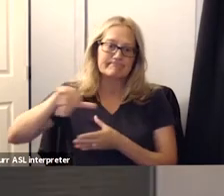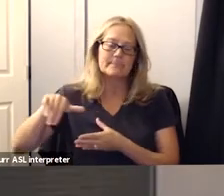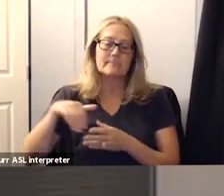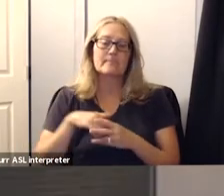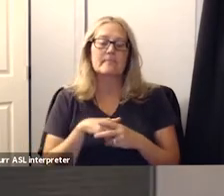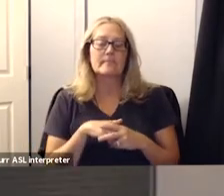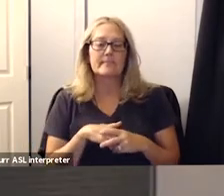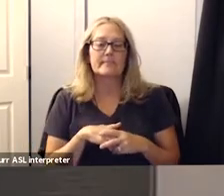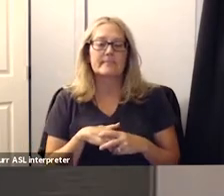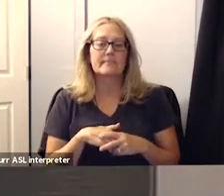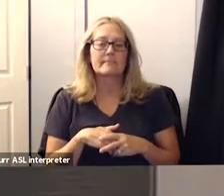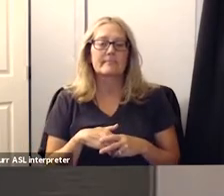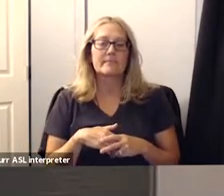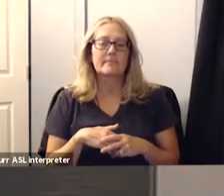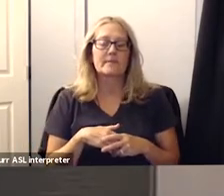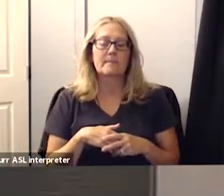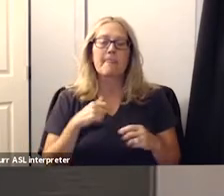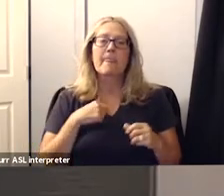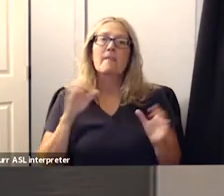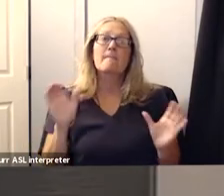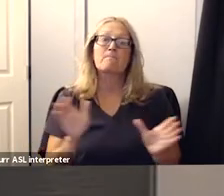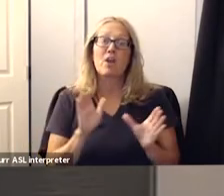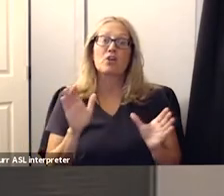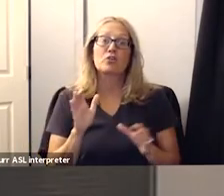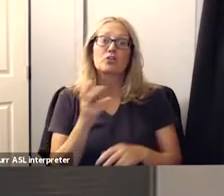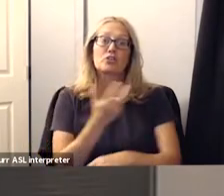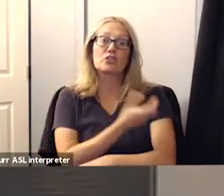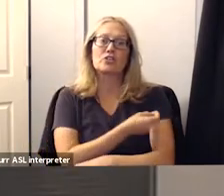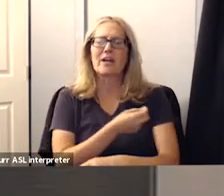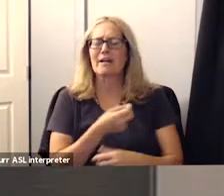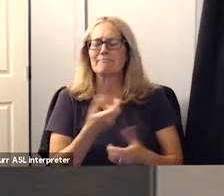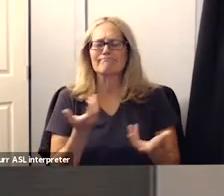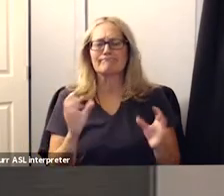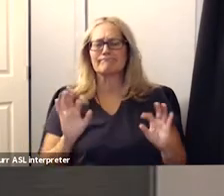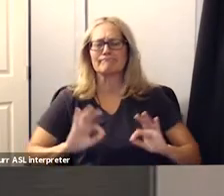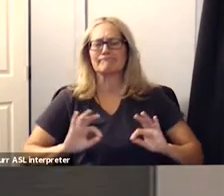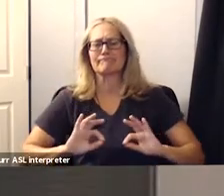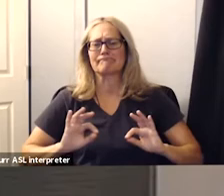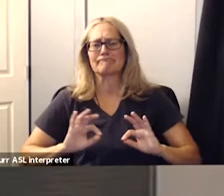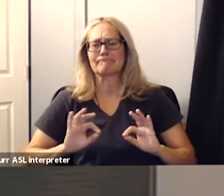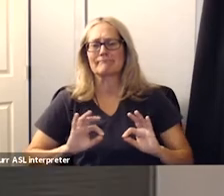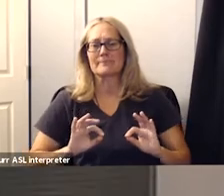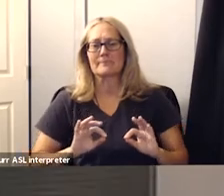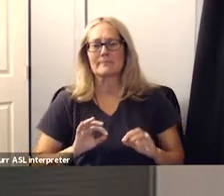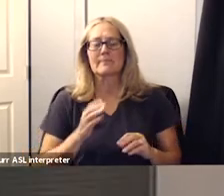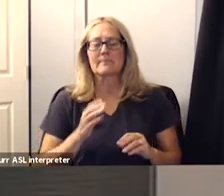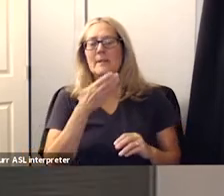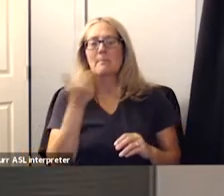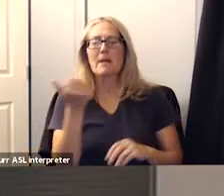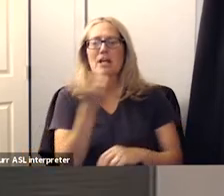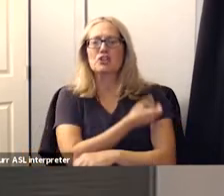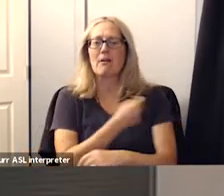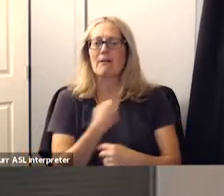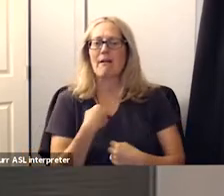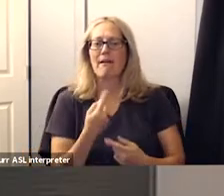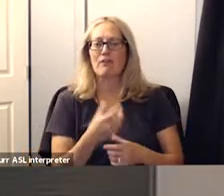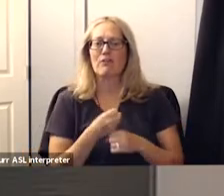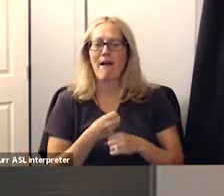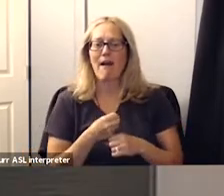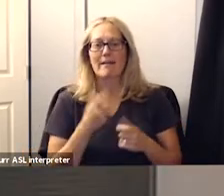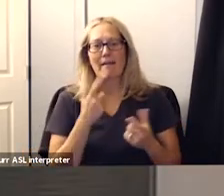so i really encourage the shot is pretty painless um best vaccine best shot i've ever gotten um